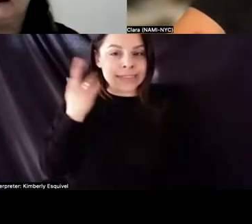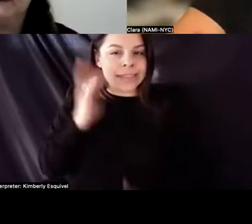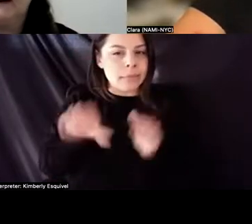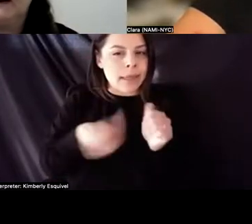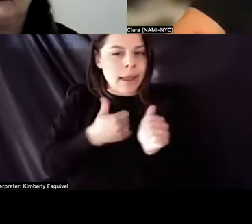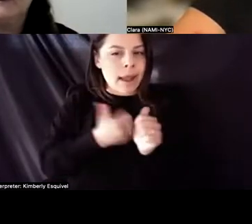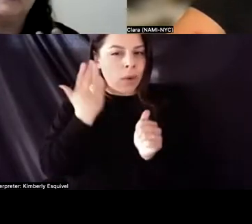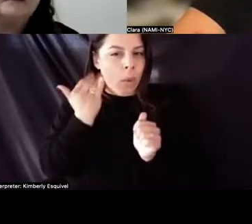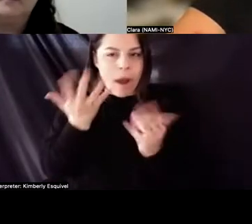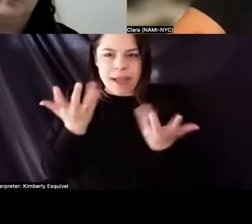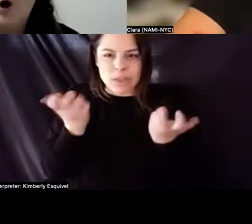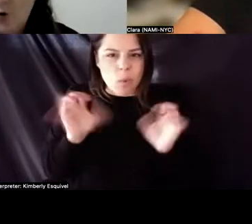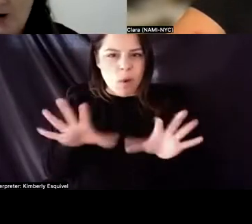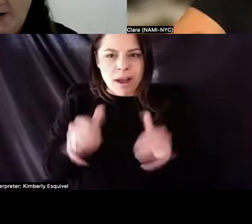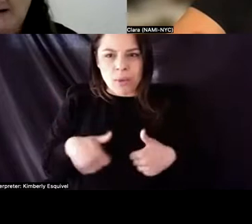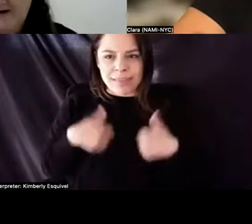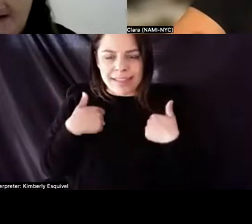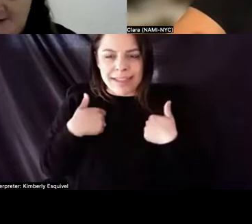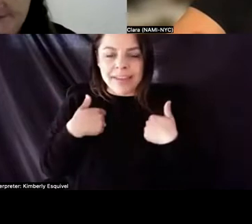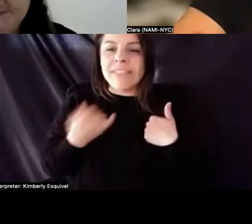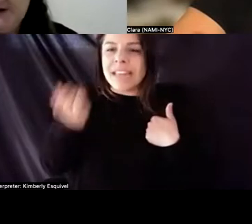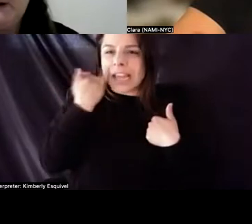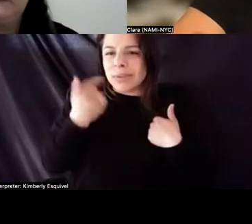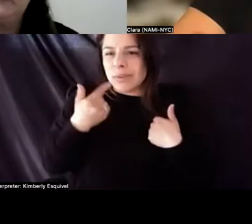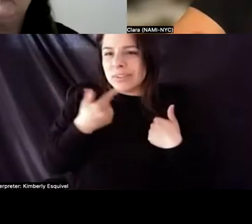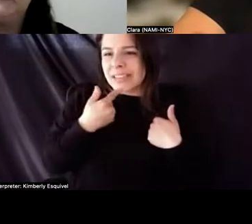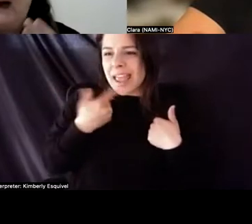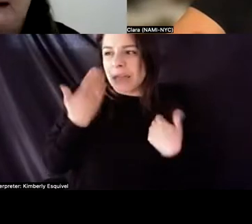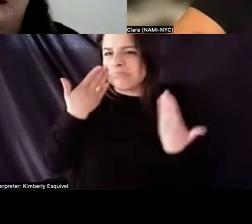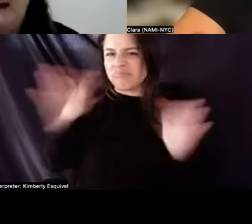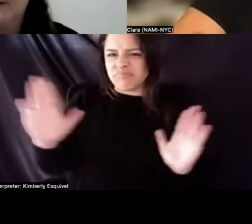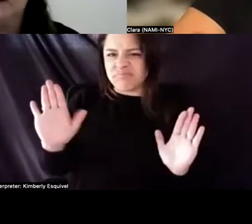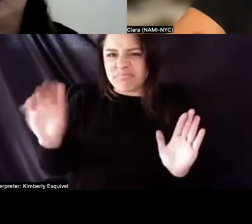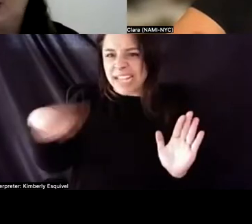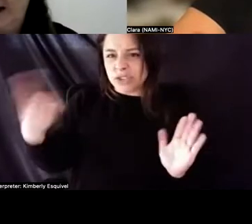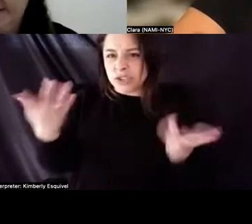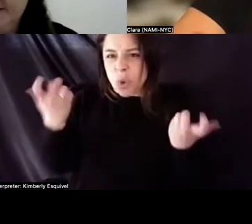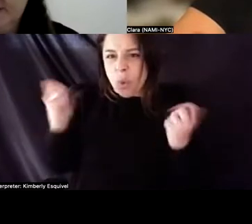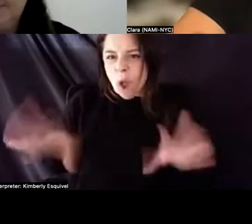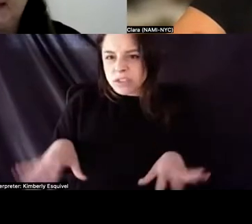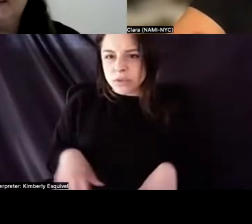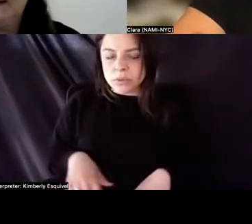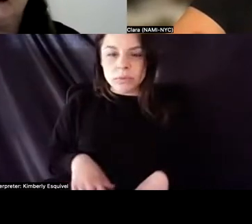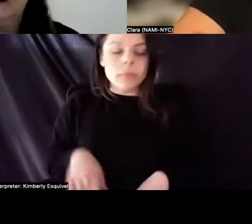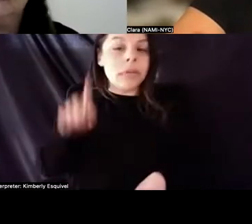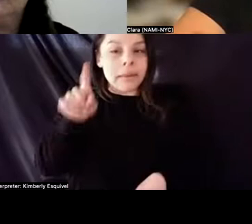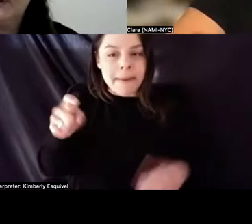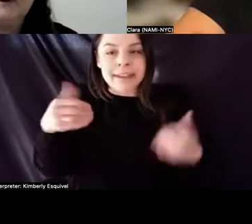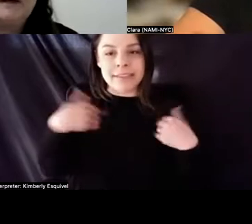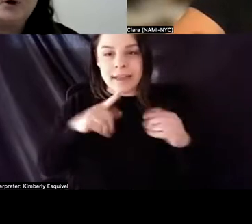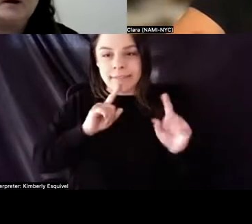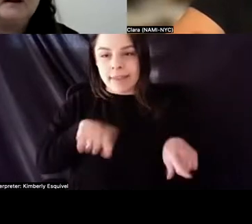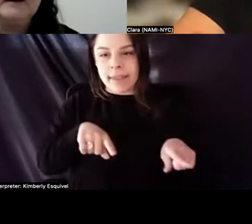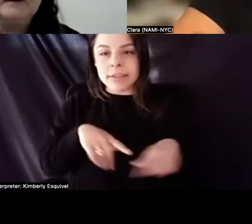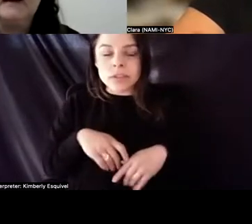simply because like, if you just say like, you know, no, I don't want to live there. You need to be able to have an answer as to why is it because the